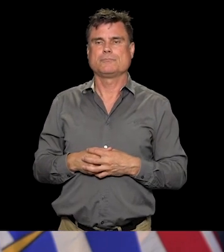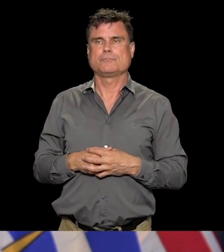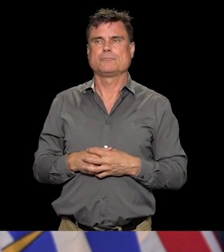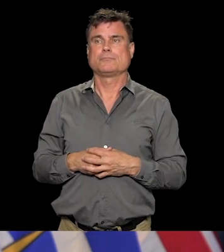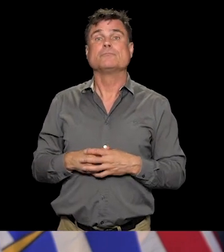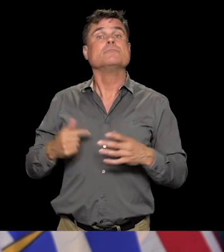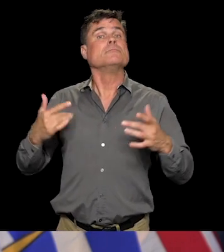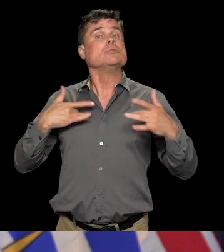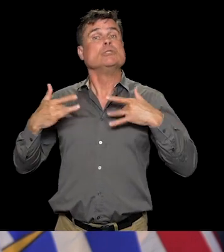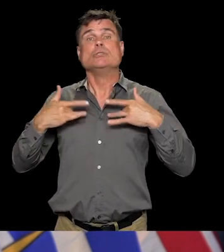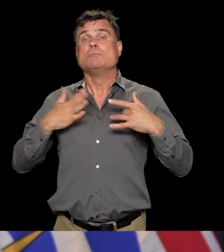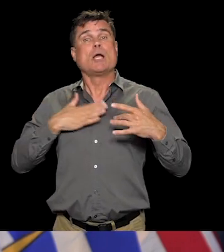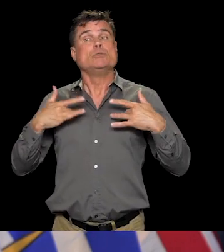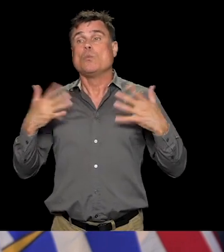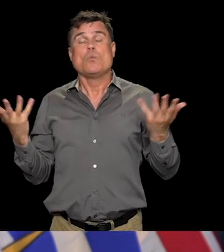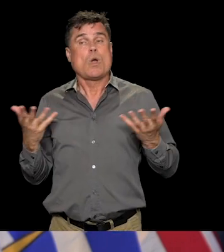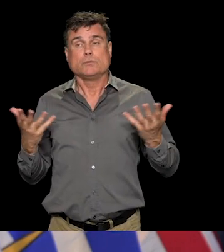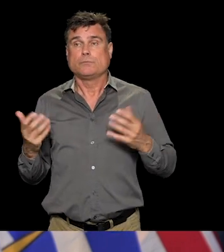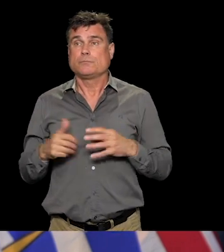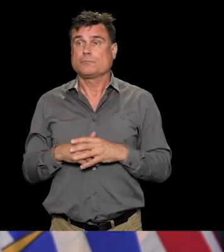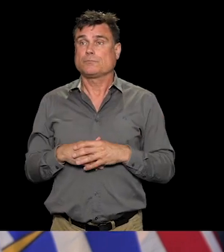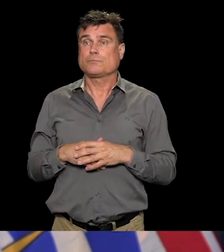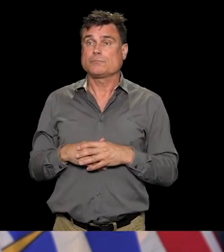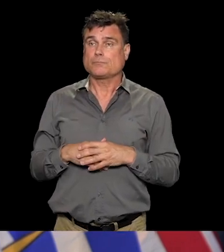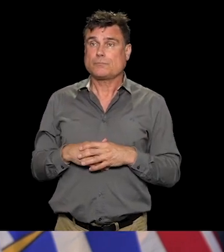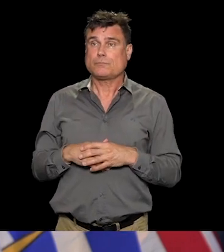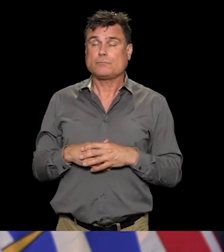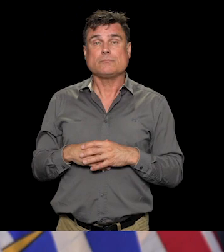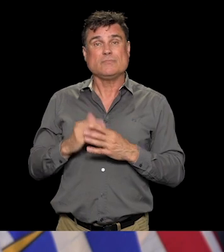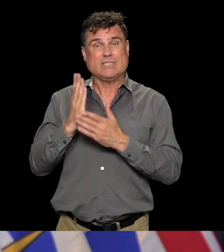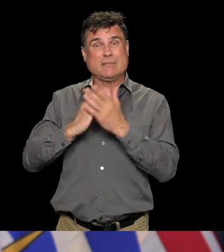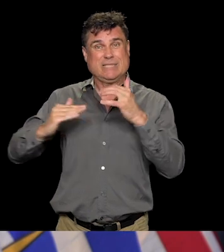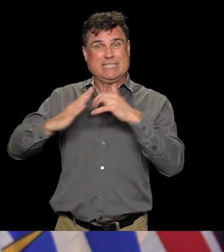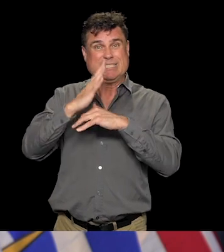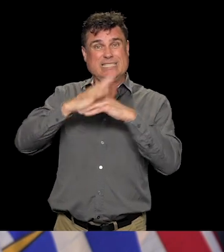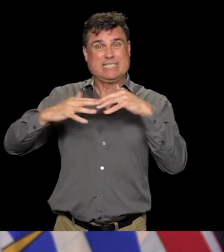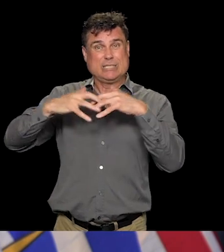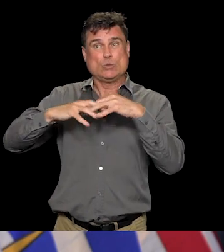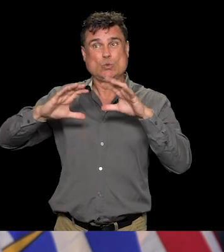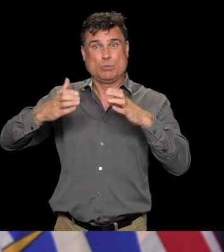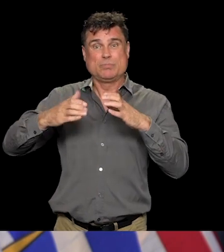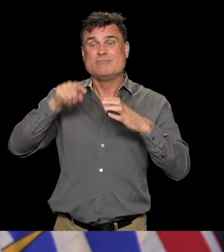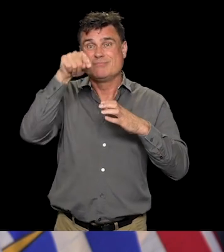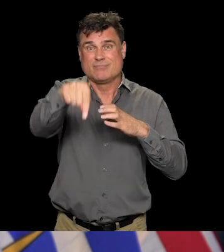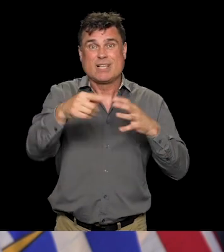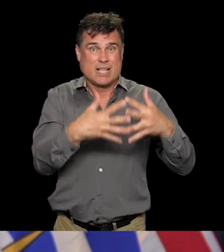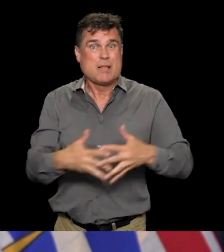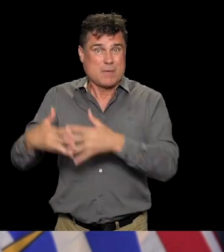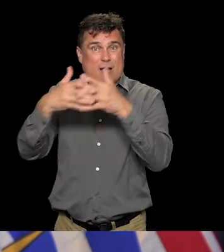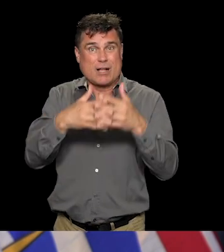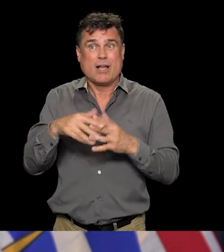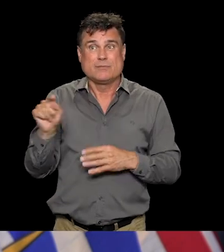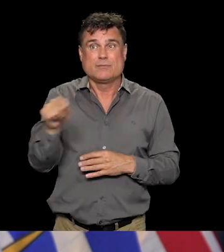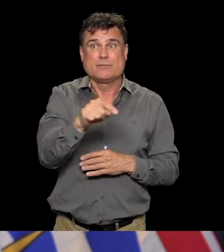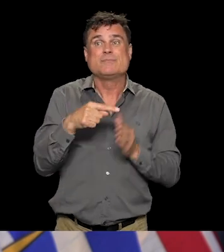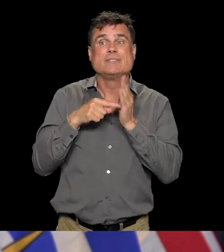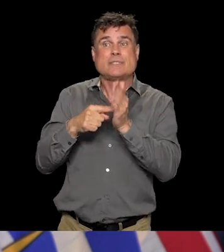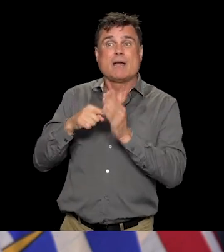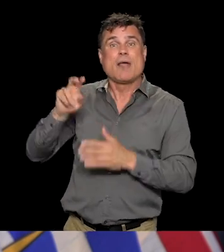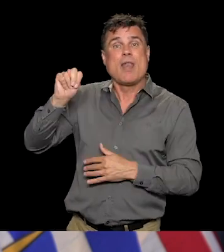the Navajo and the Hopi Nation in Arizona. And I know they're spending a lot of time trying to support those